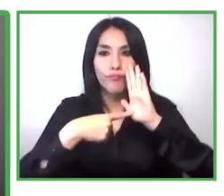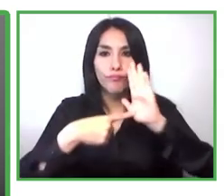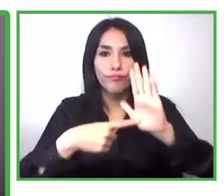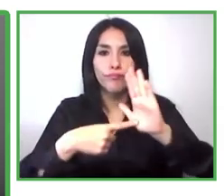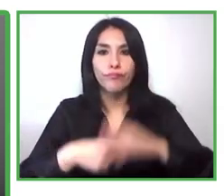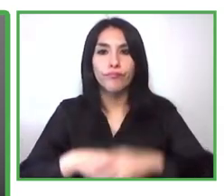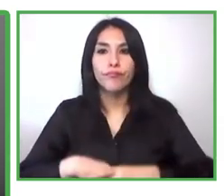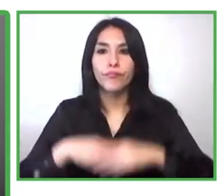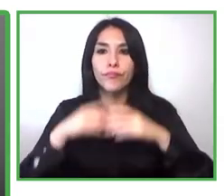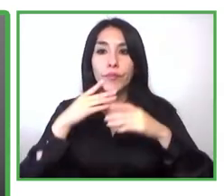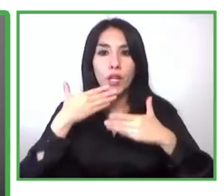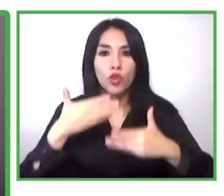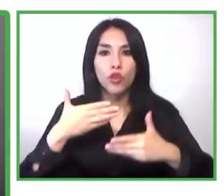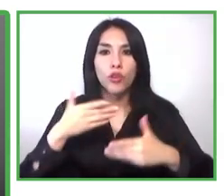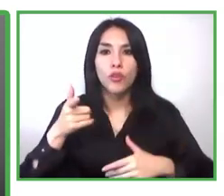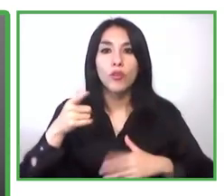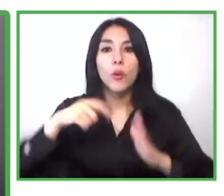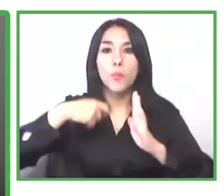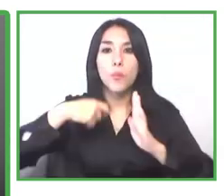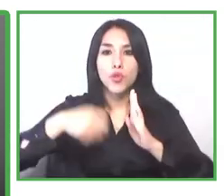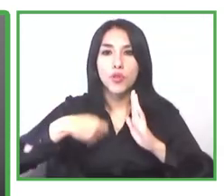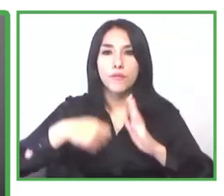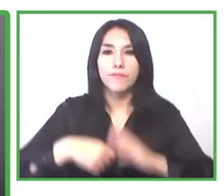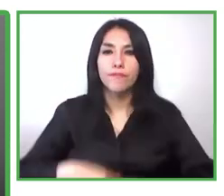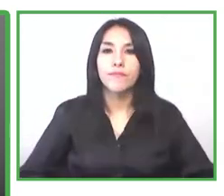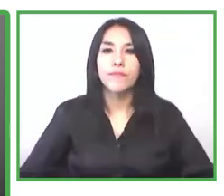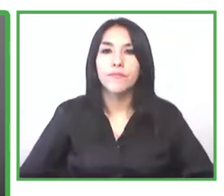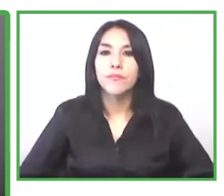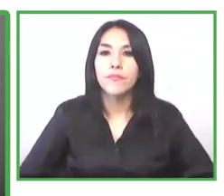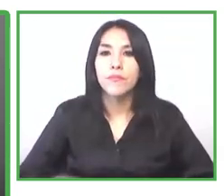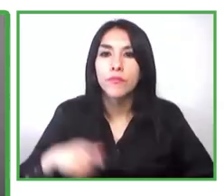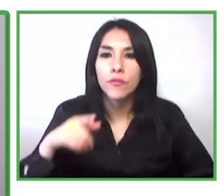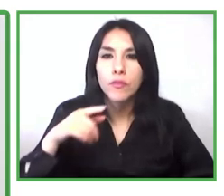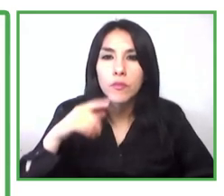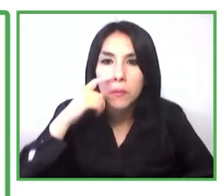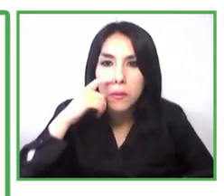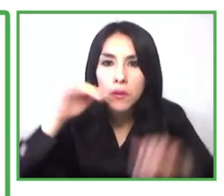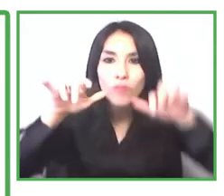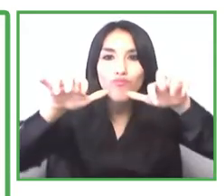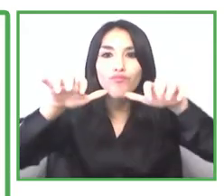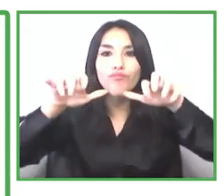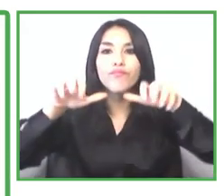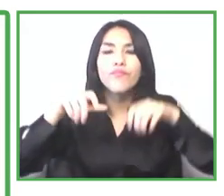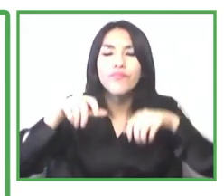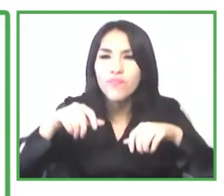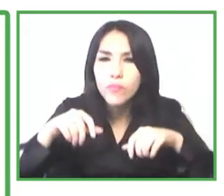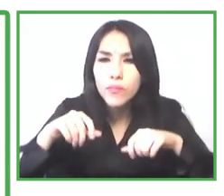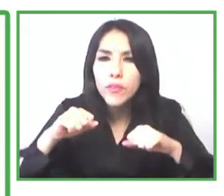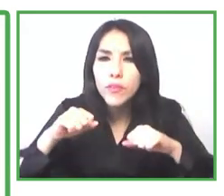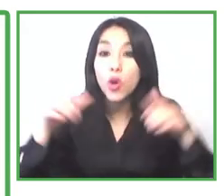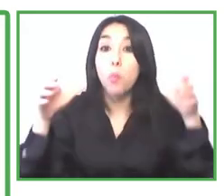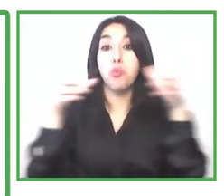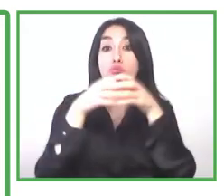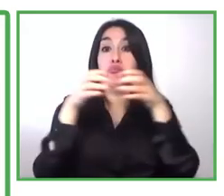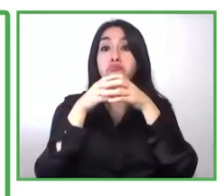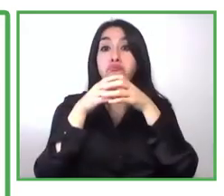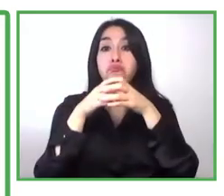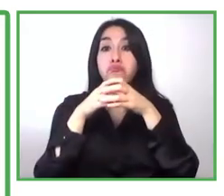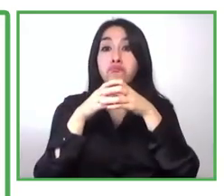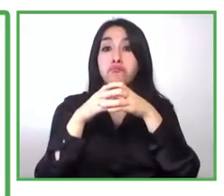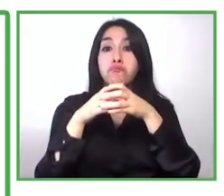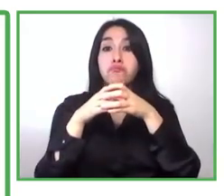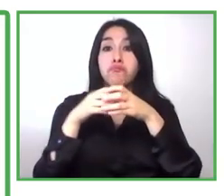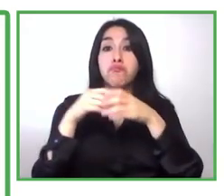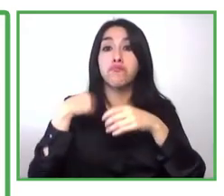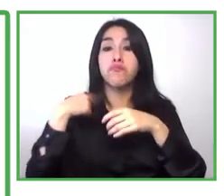zero project for the invitation to participate in this relevant event for the population with disabilities i will